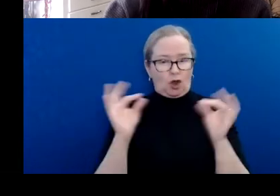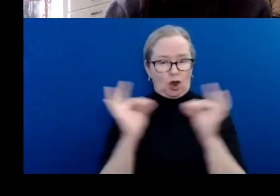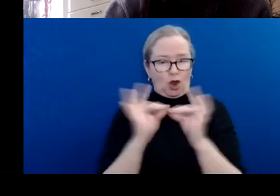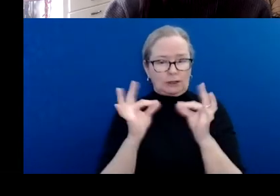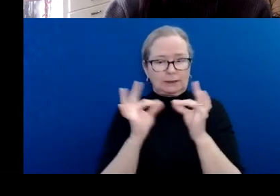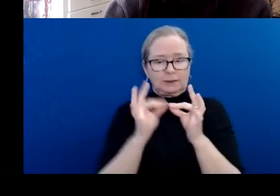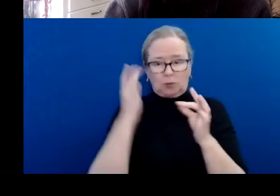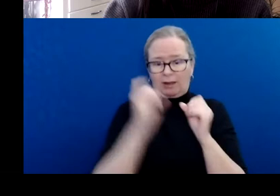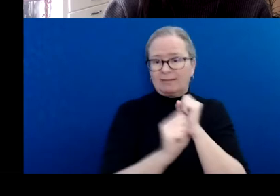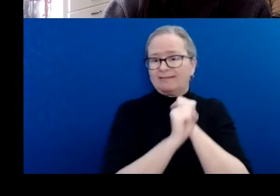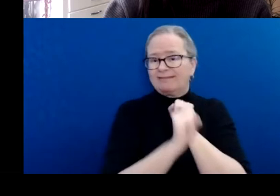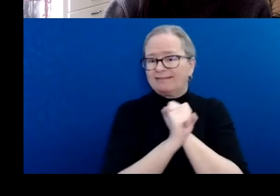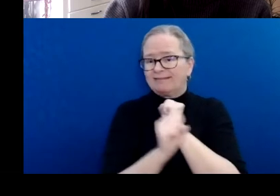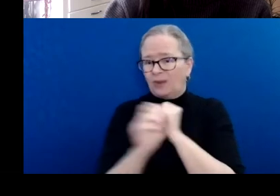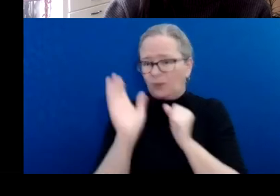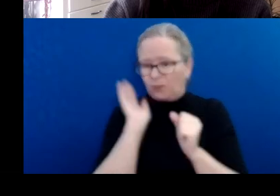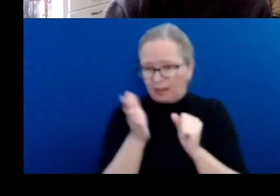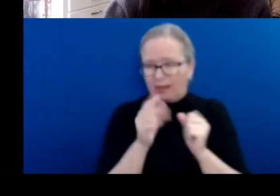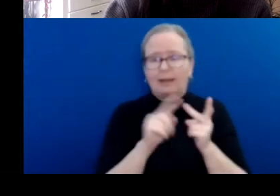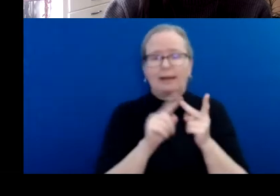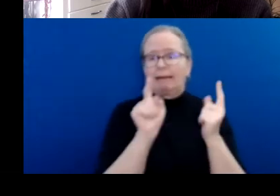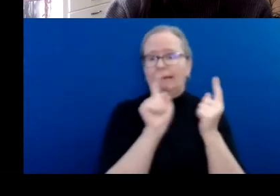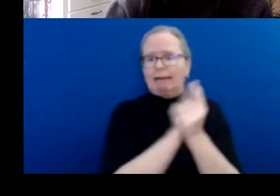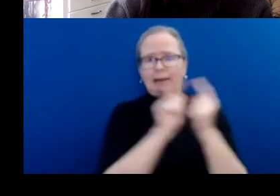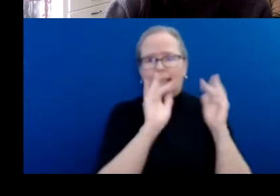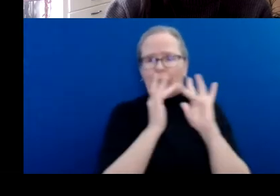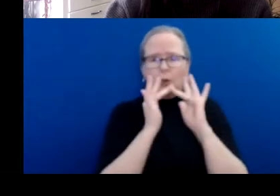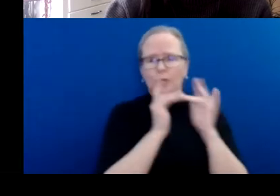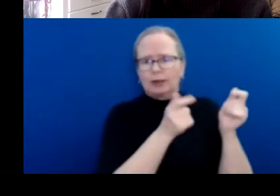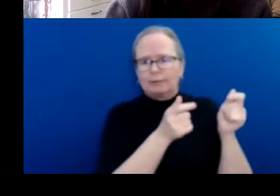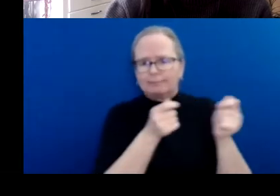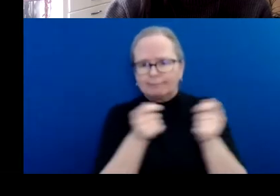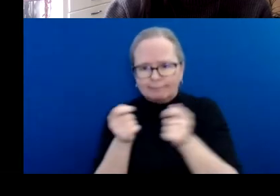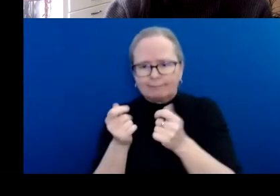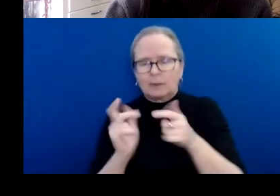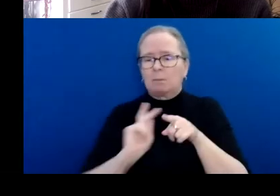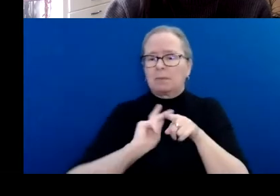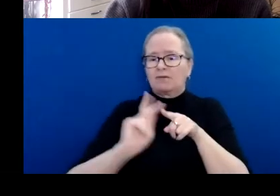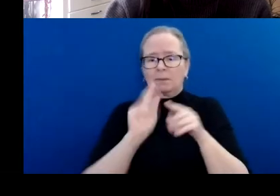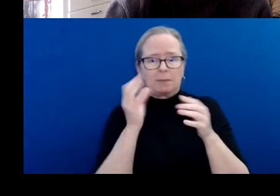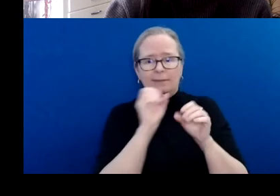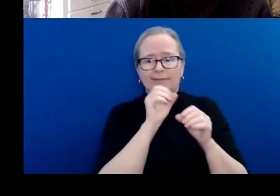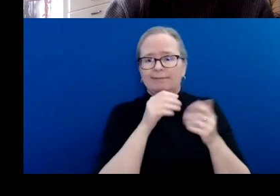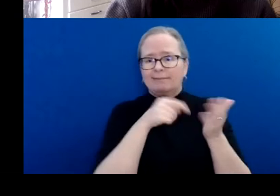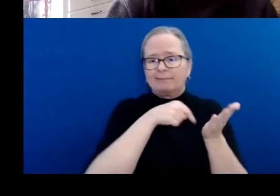professional fees, technology, or capital.